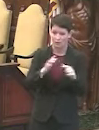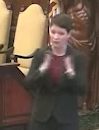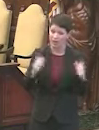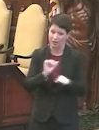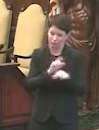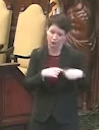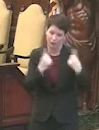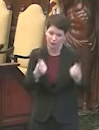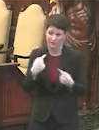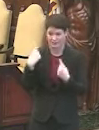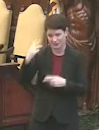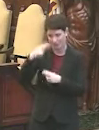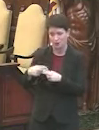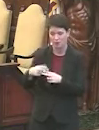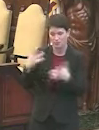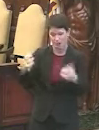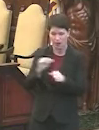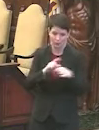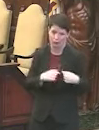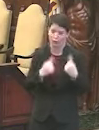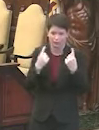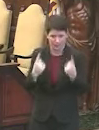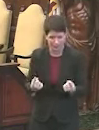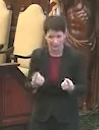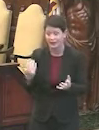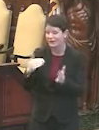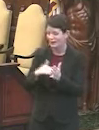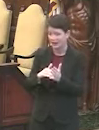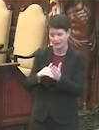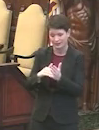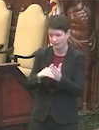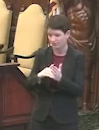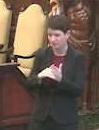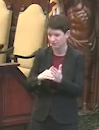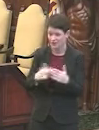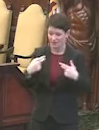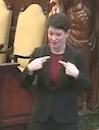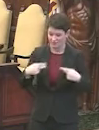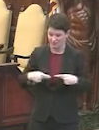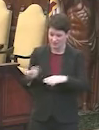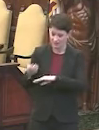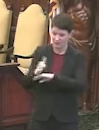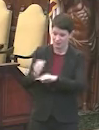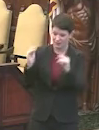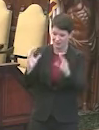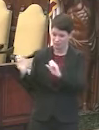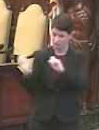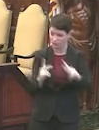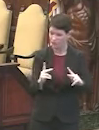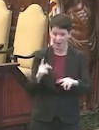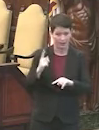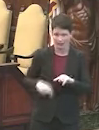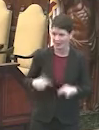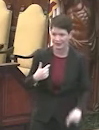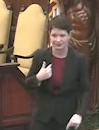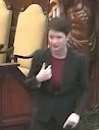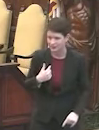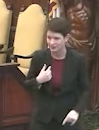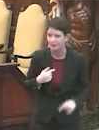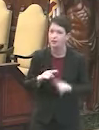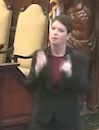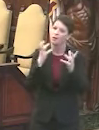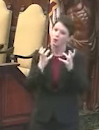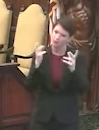lot of work. mean, since last March, um, where, again, we can't physically force teachers back into schools. We want everybody